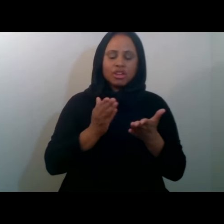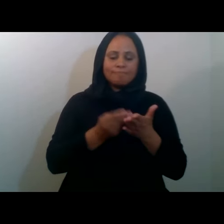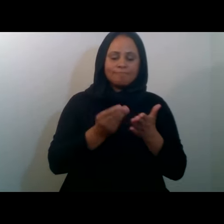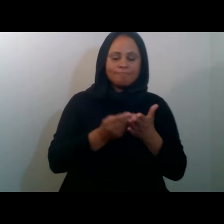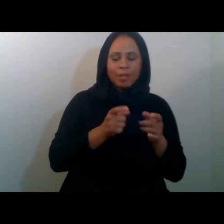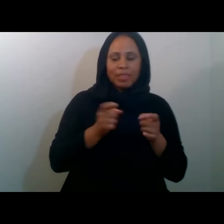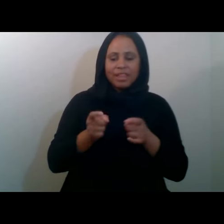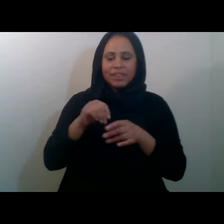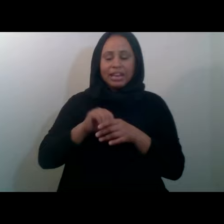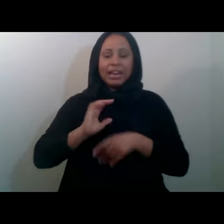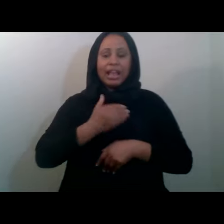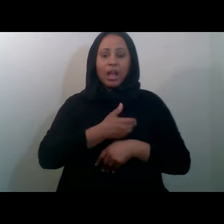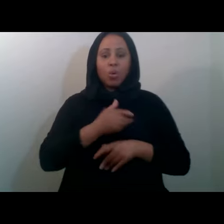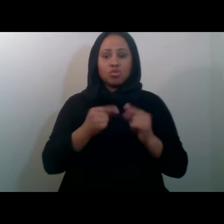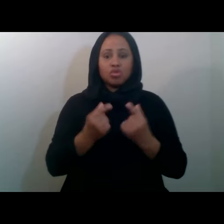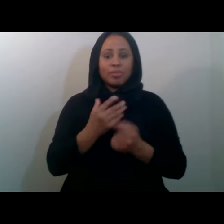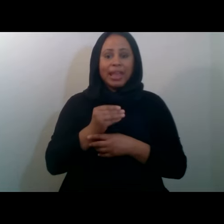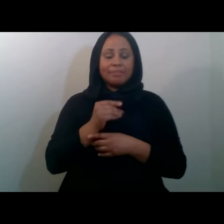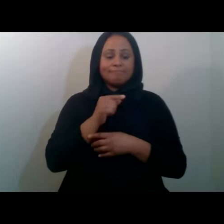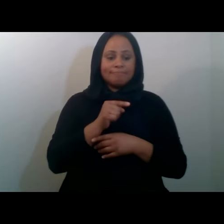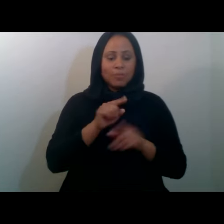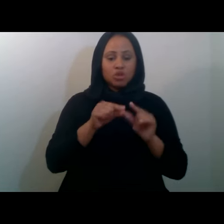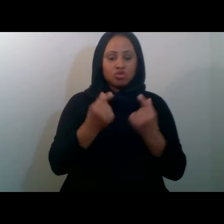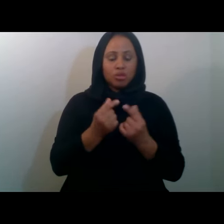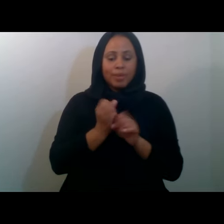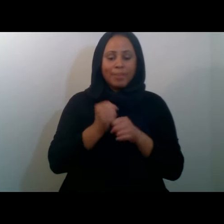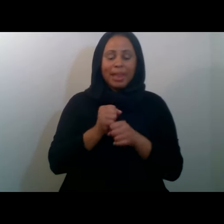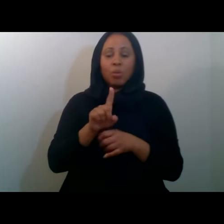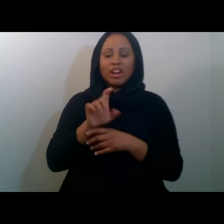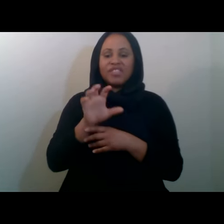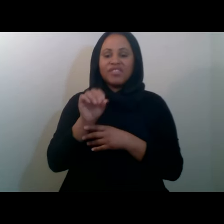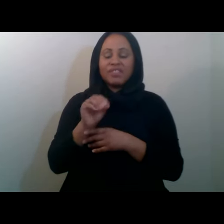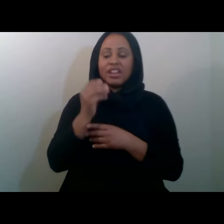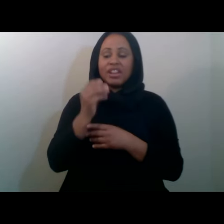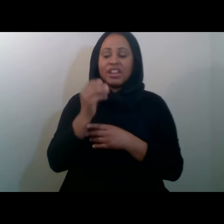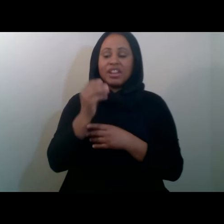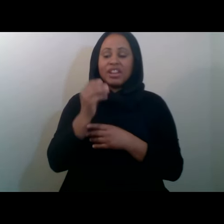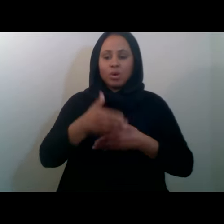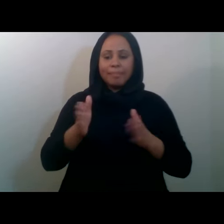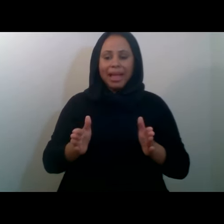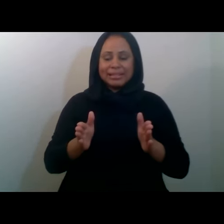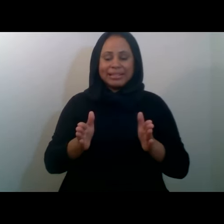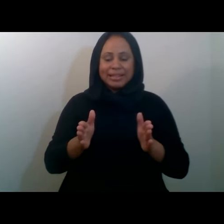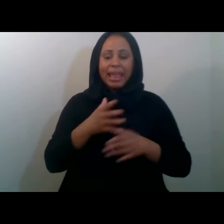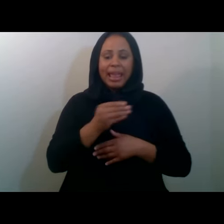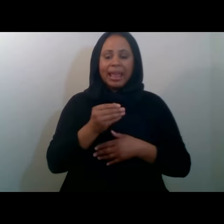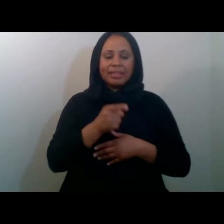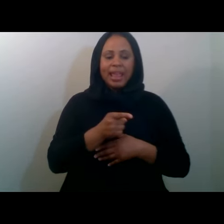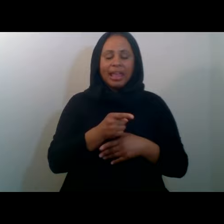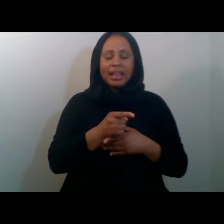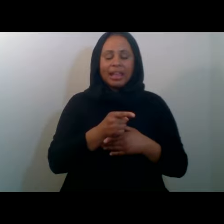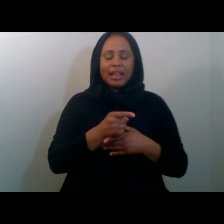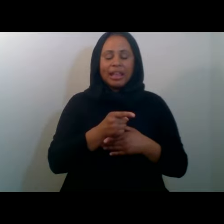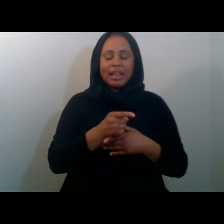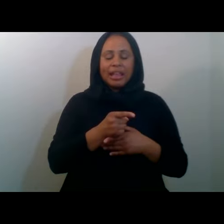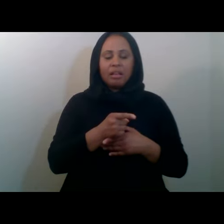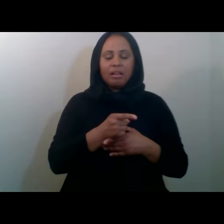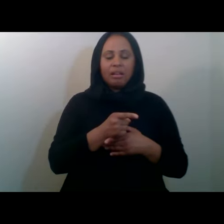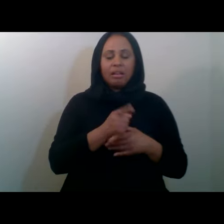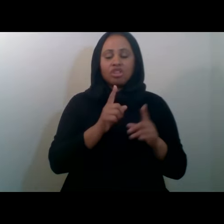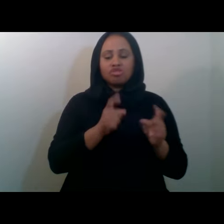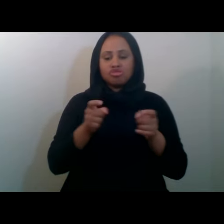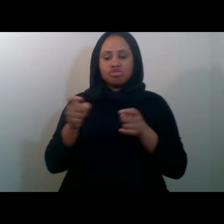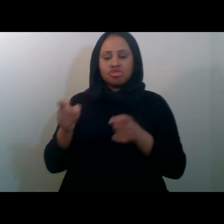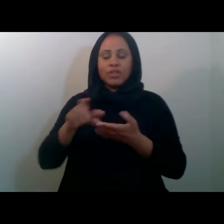150 food boxes every month. They distribute and collect our school